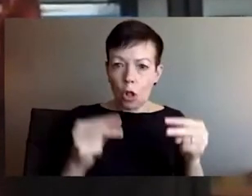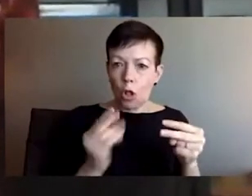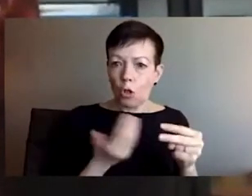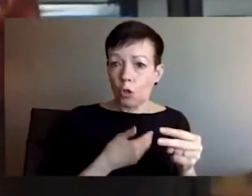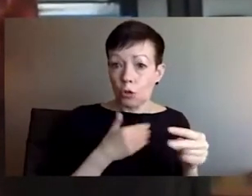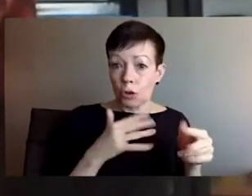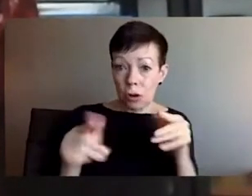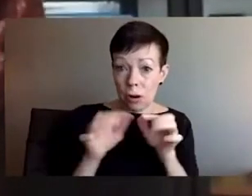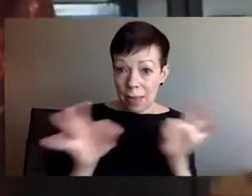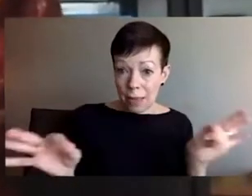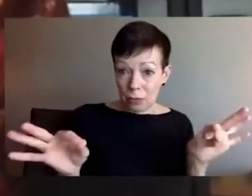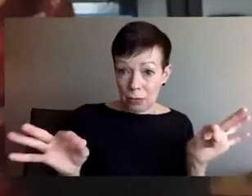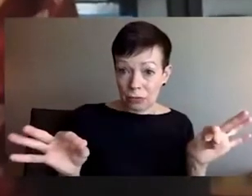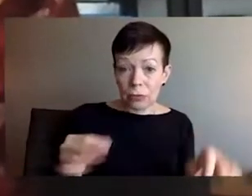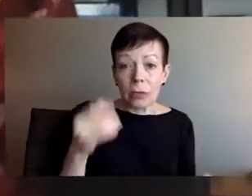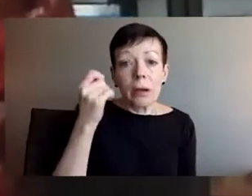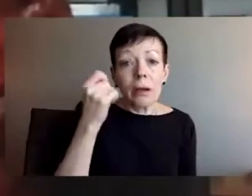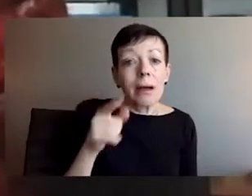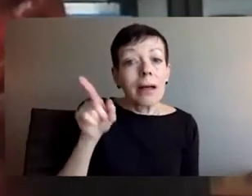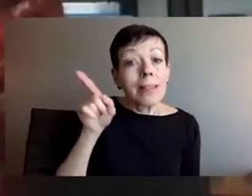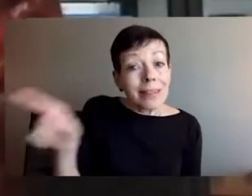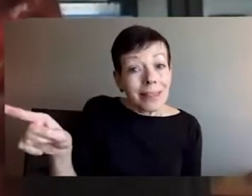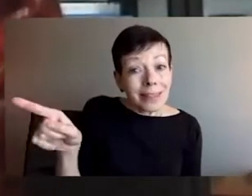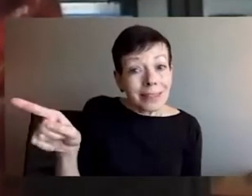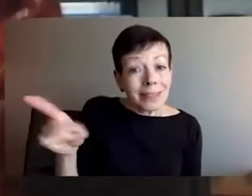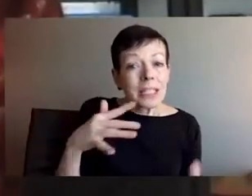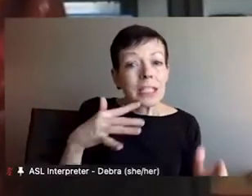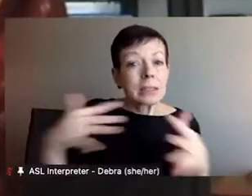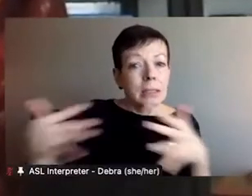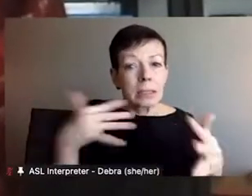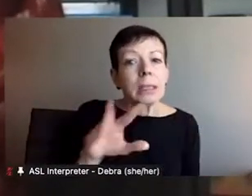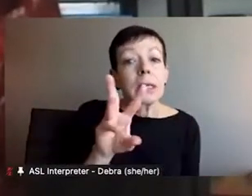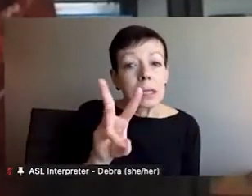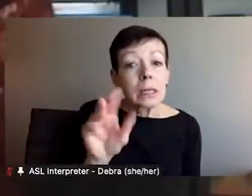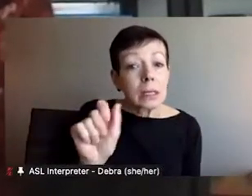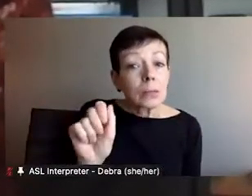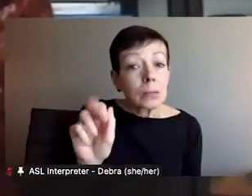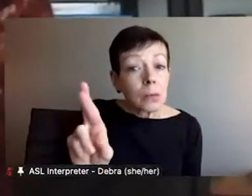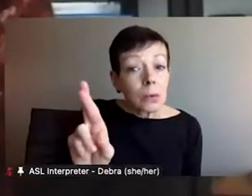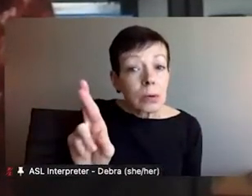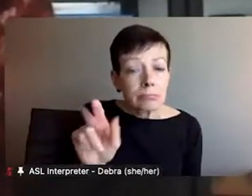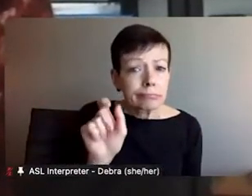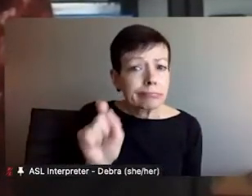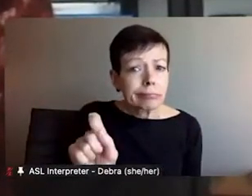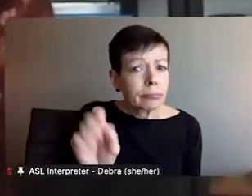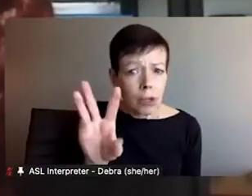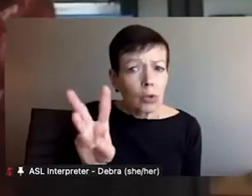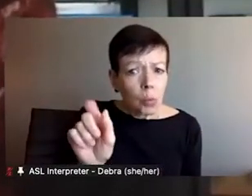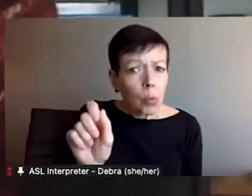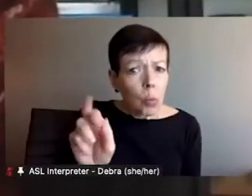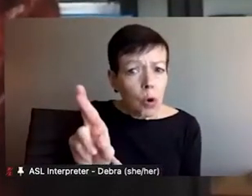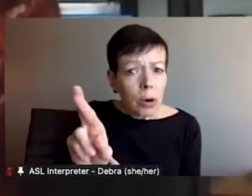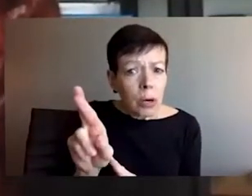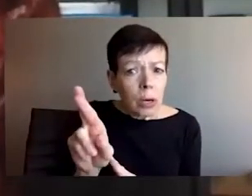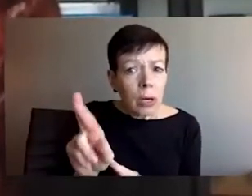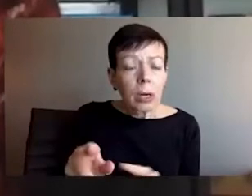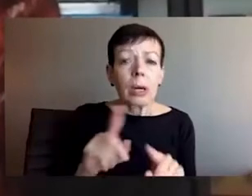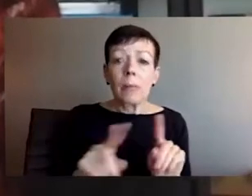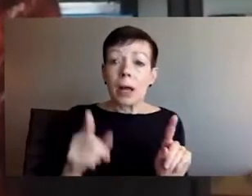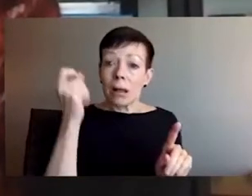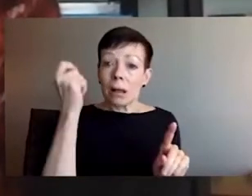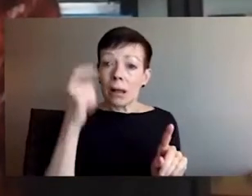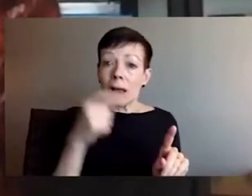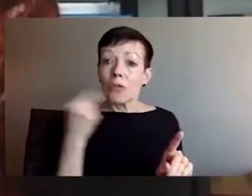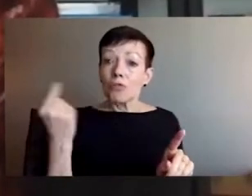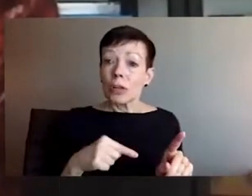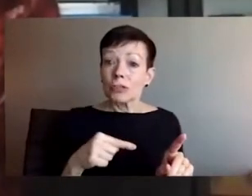express your solidarity and to respond to this situation. The first has to do with the language